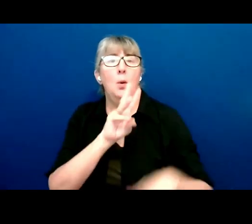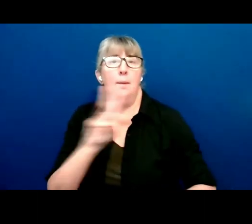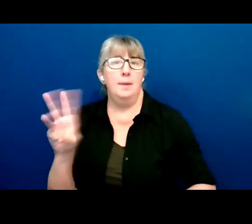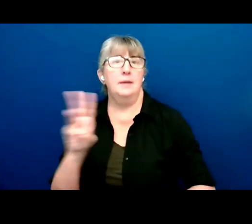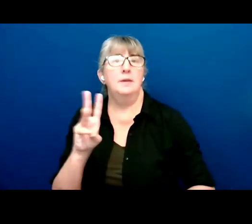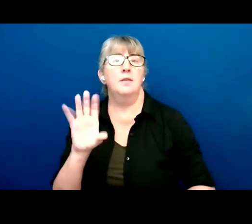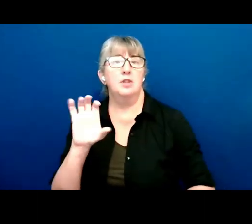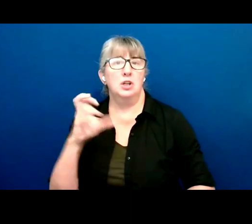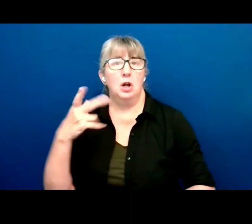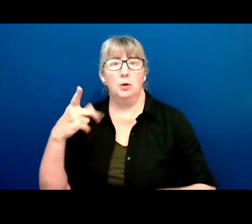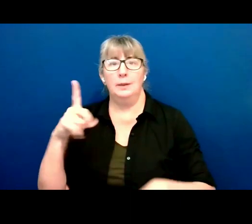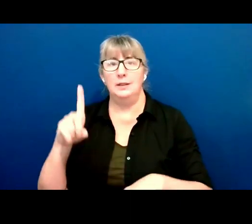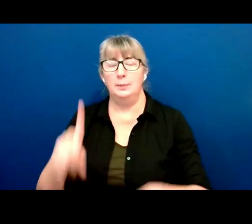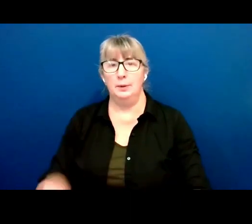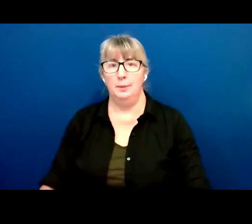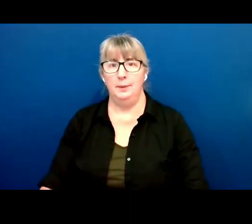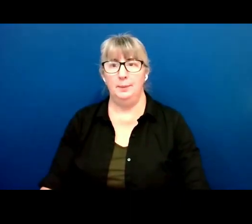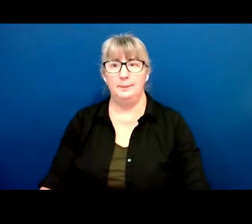Department.